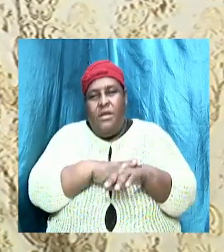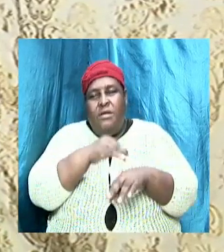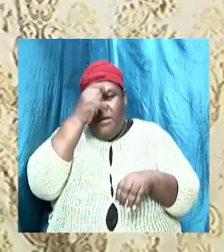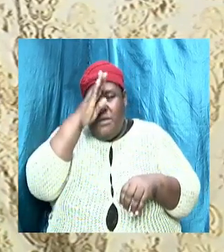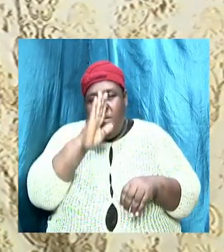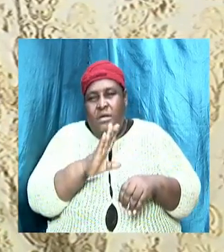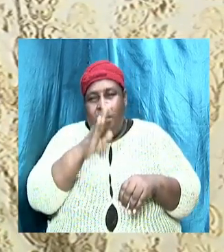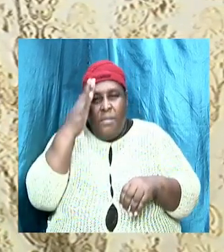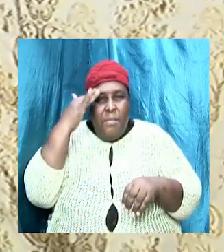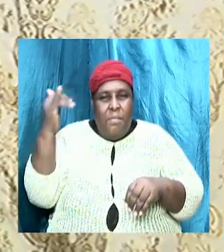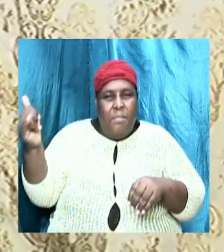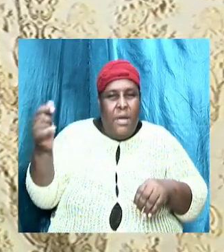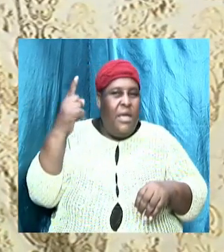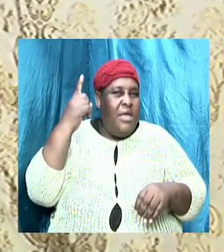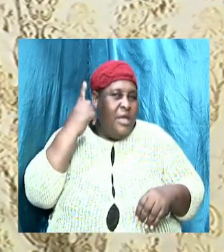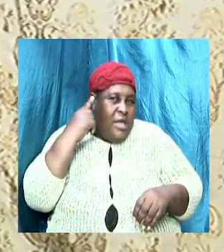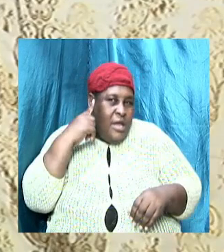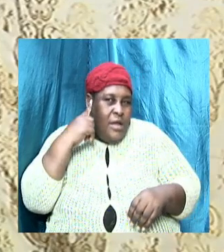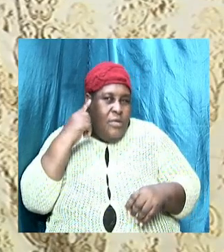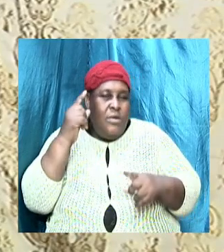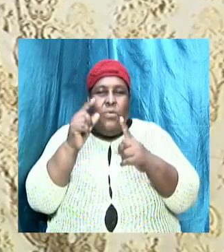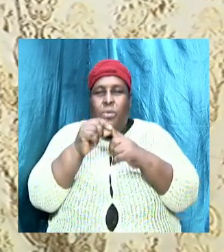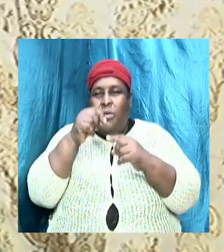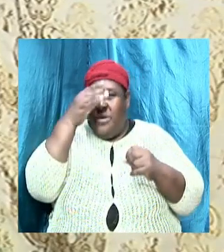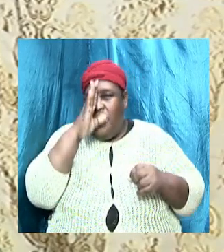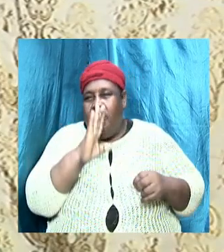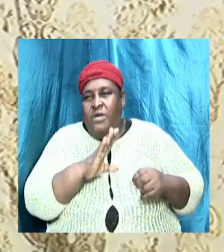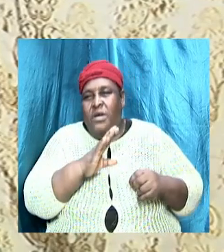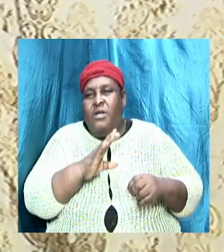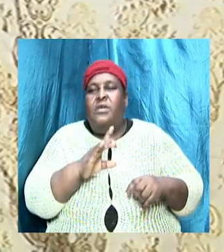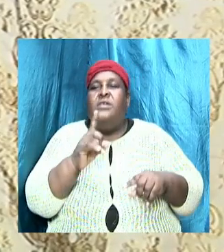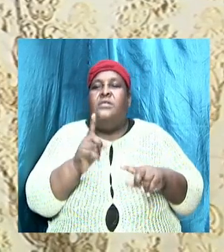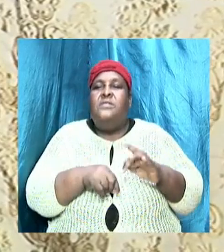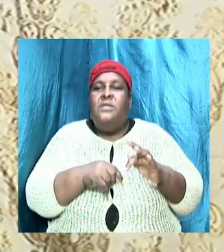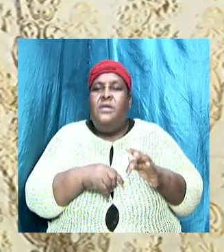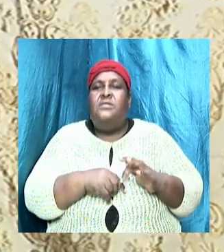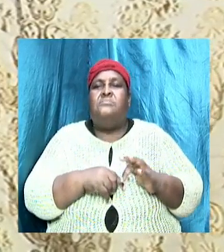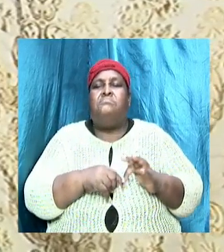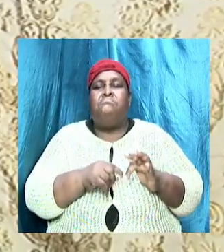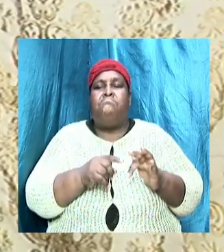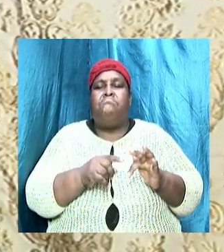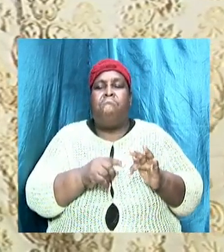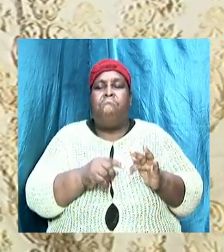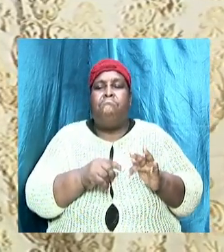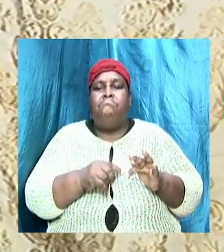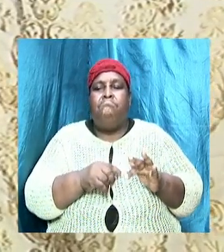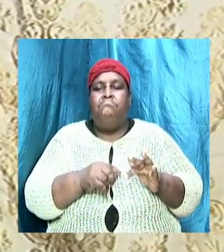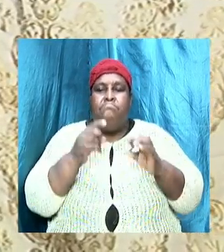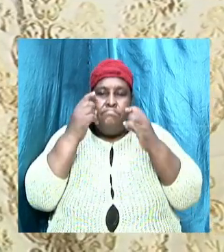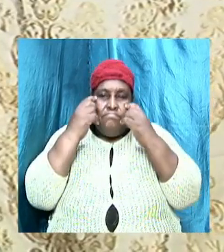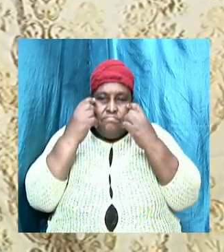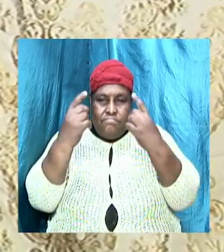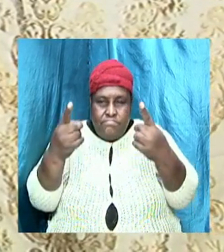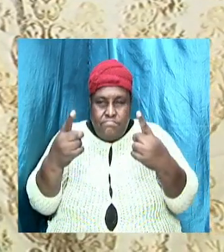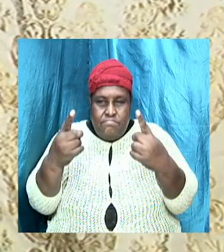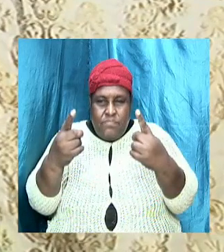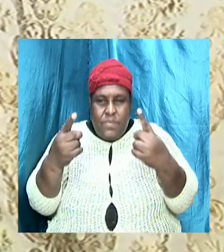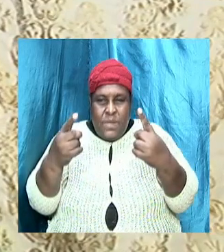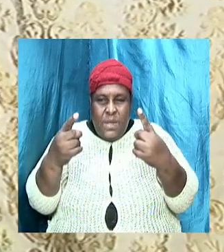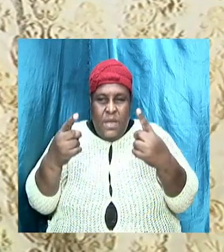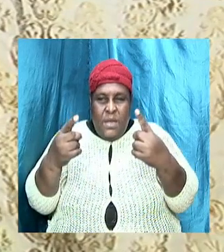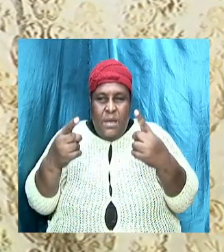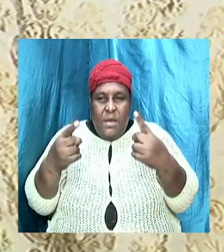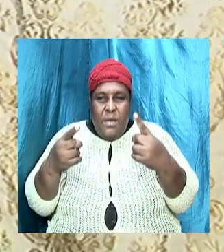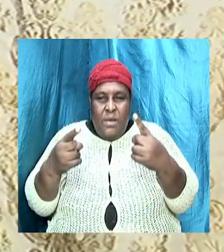by hearing His Word, then doctrine now we get